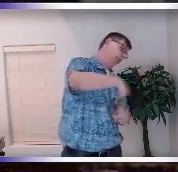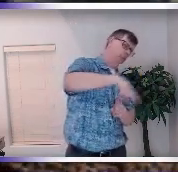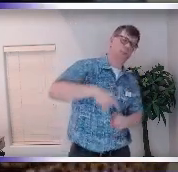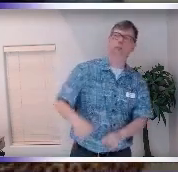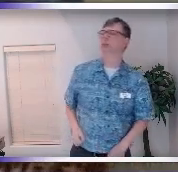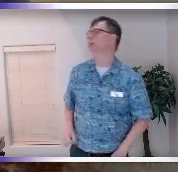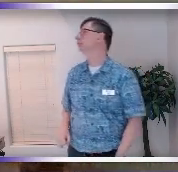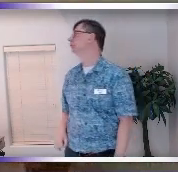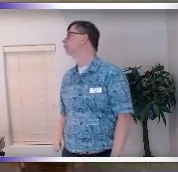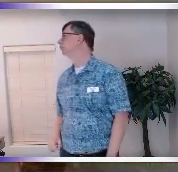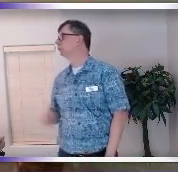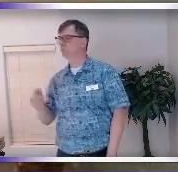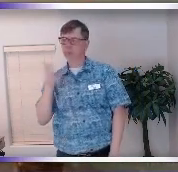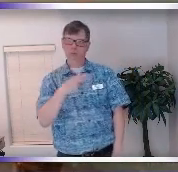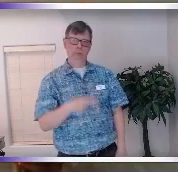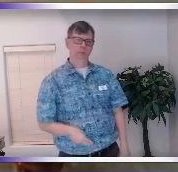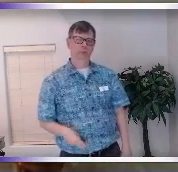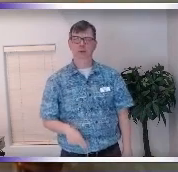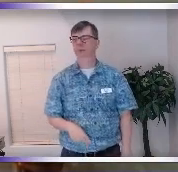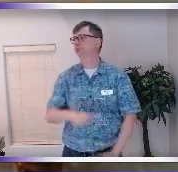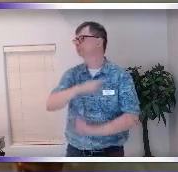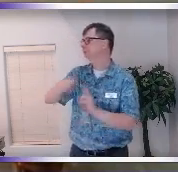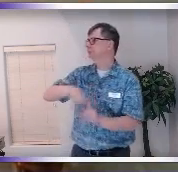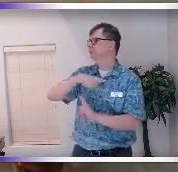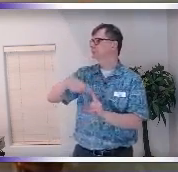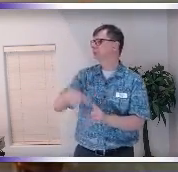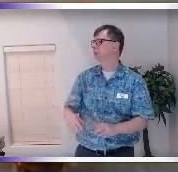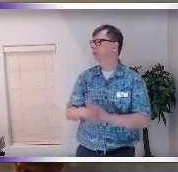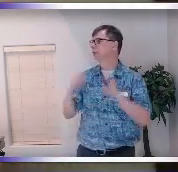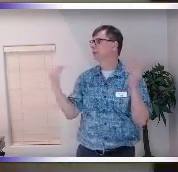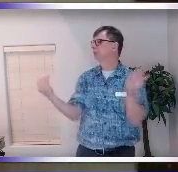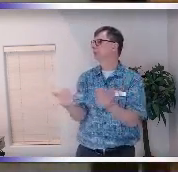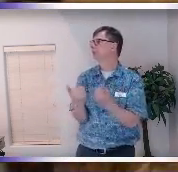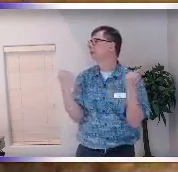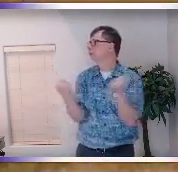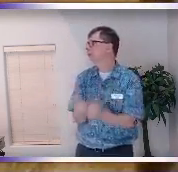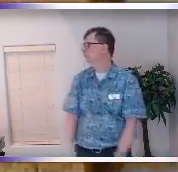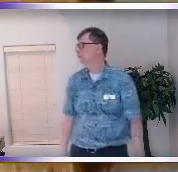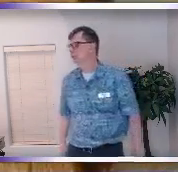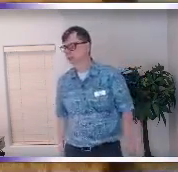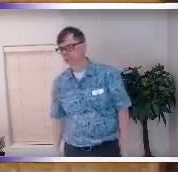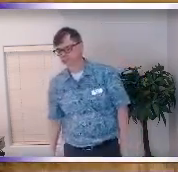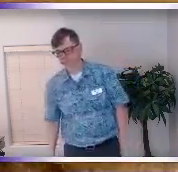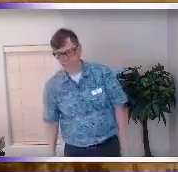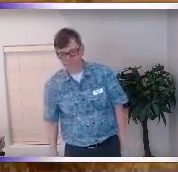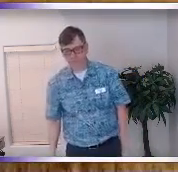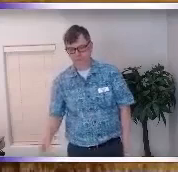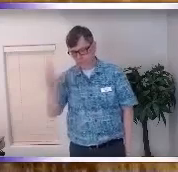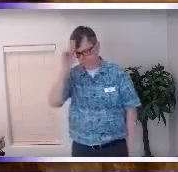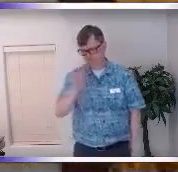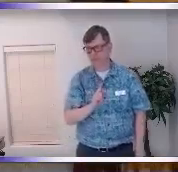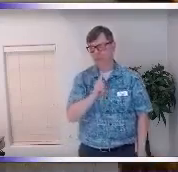call it a church but that's okay you can call it a center a church is a gathering of ecclesiastical people by the way to honor the one